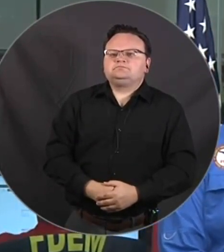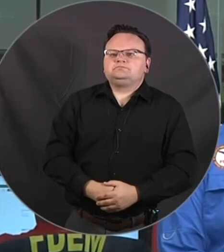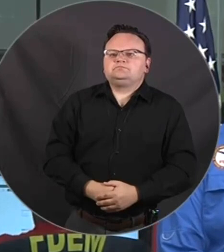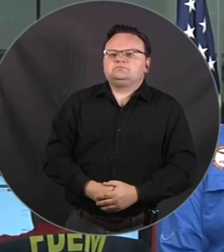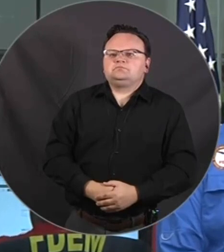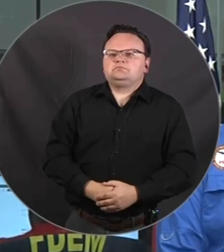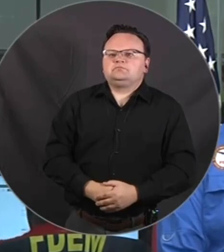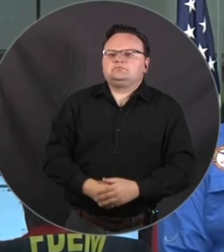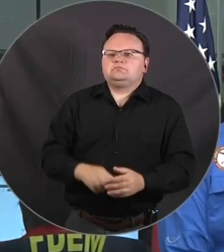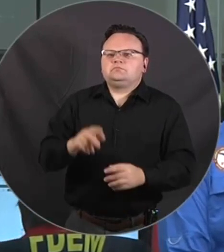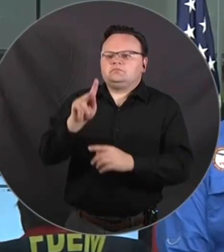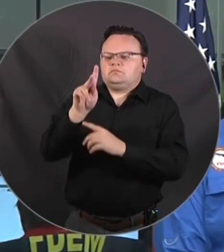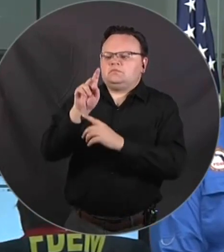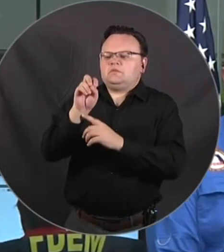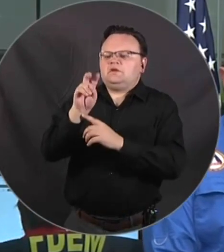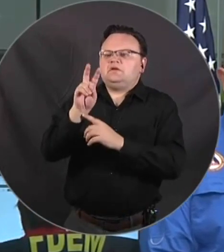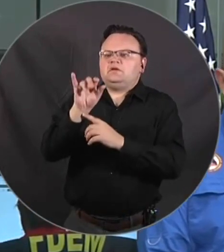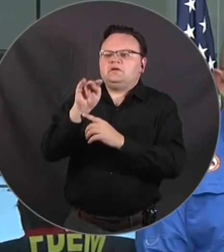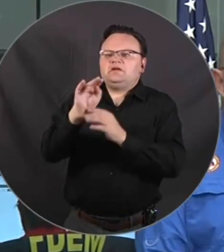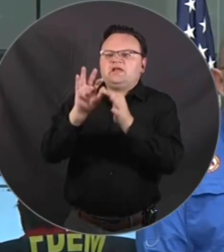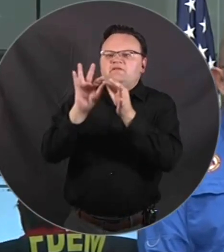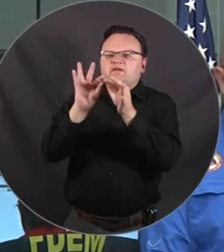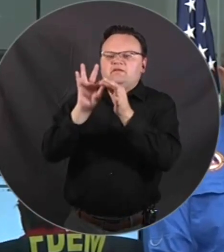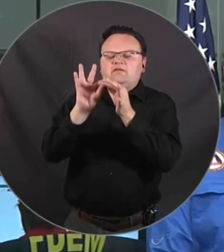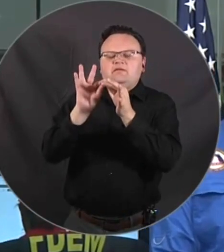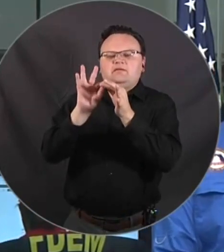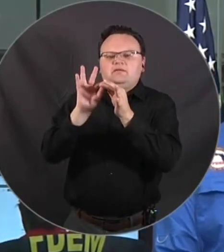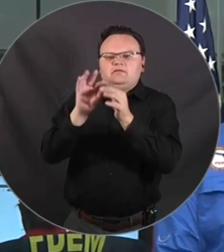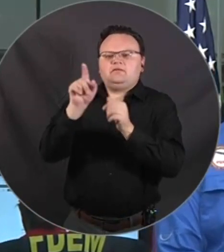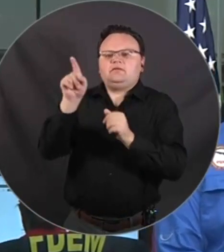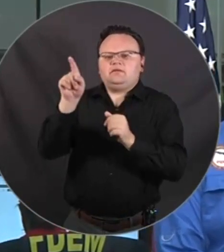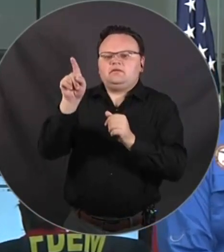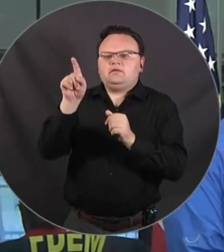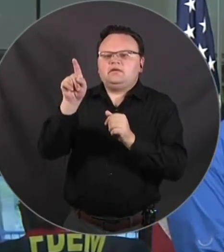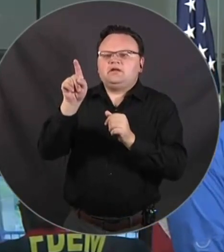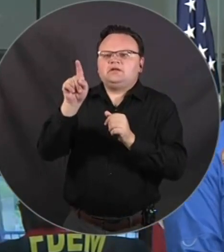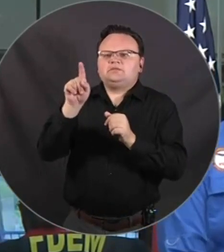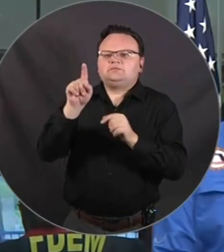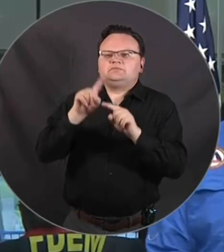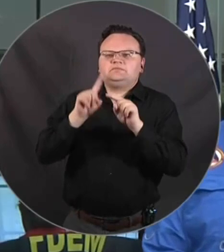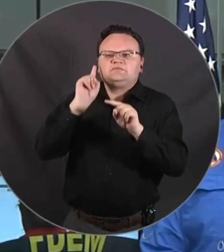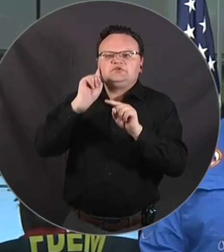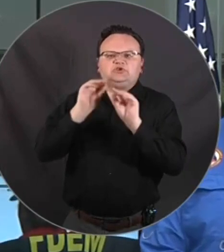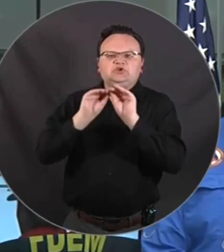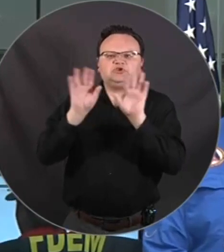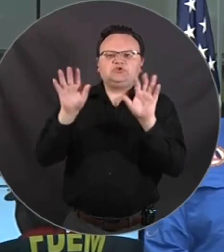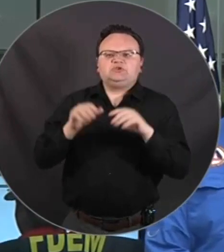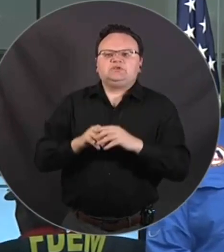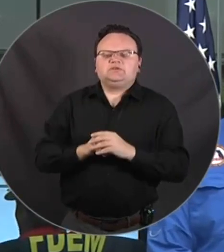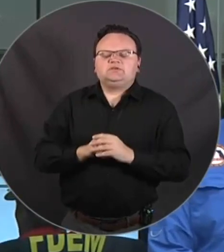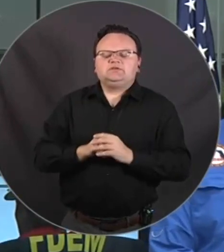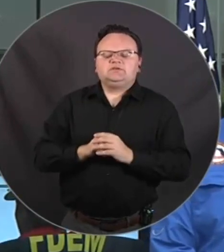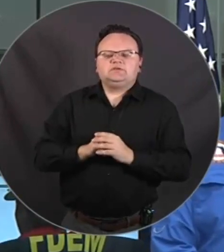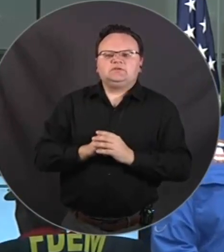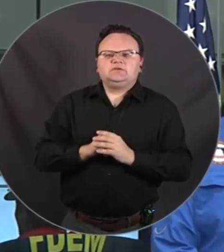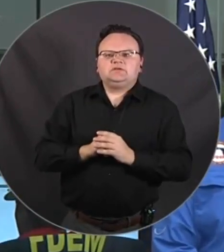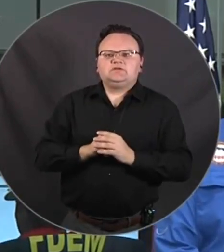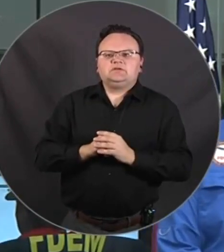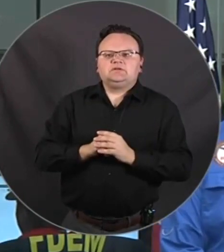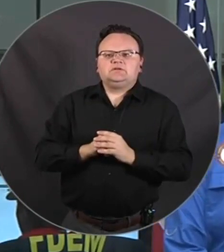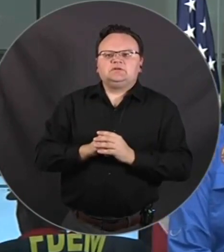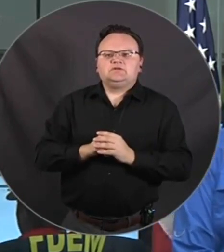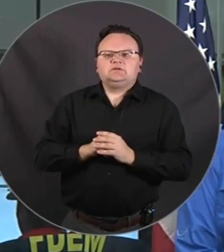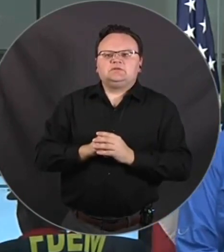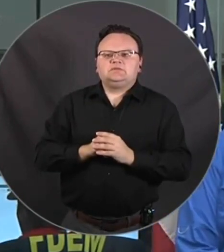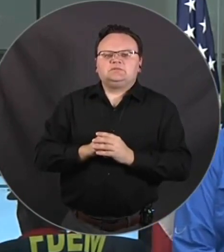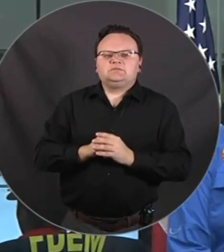expedited uh an expedited major assistance declaration and then we will write once we get that then we'll go back into writing letters about requesting